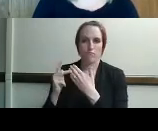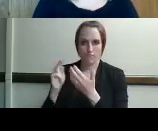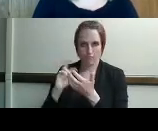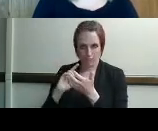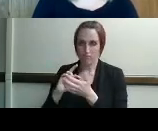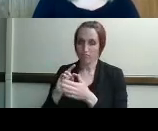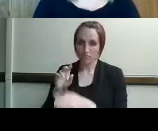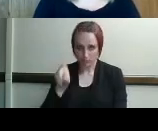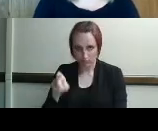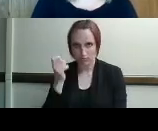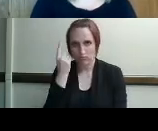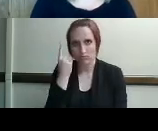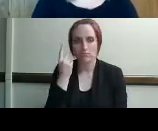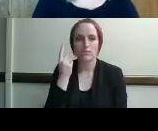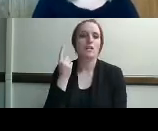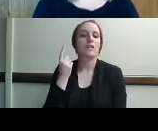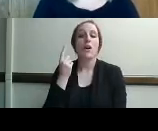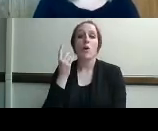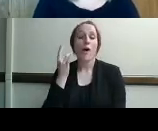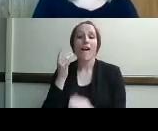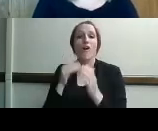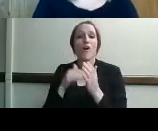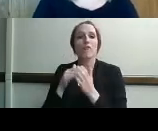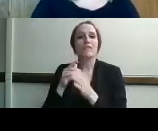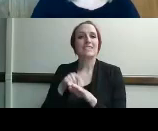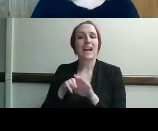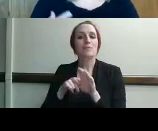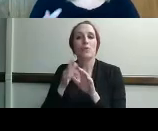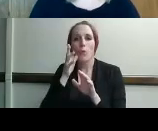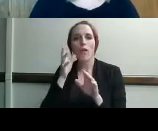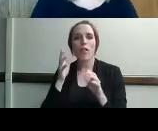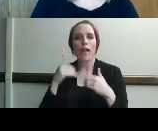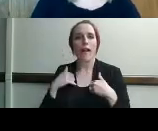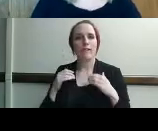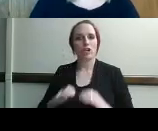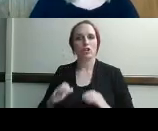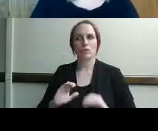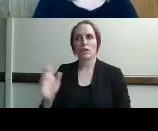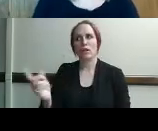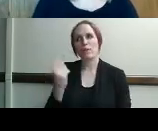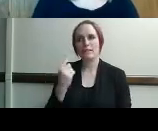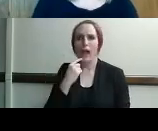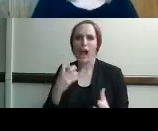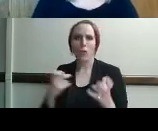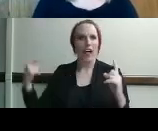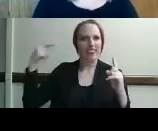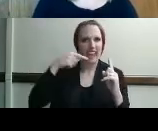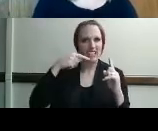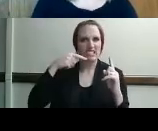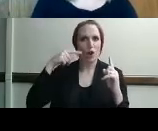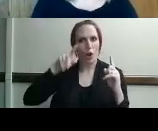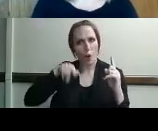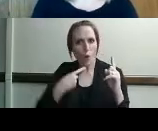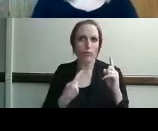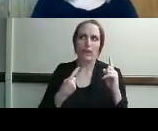understand quite often we will get consumers who come in and say this is what i want get me this please understand